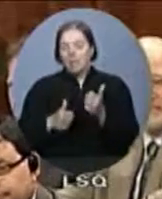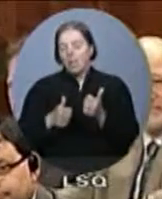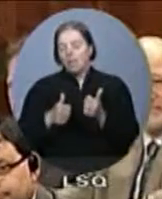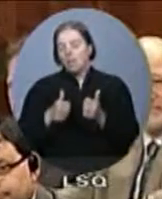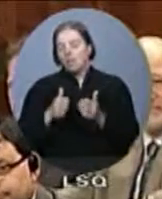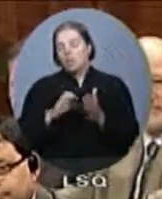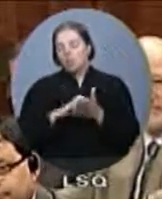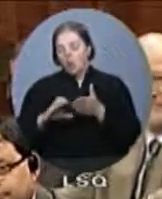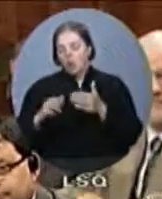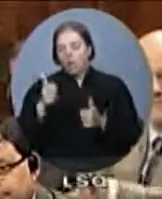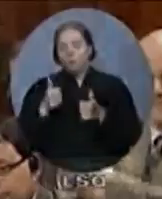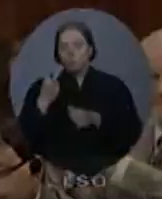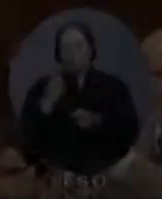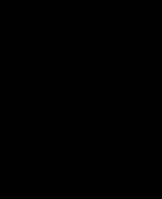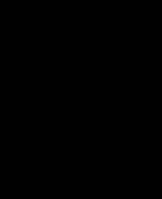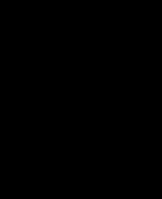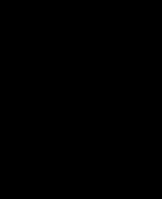from those who attained it fraudulently, Mr. Speaker. Bravo! modeled